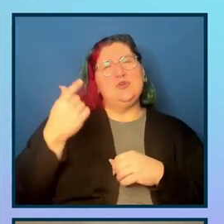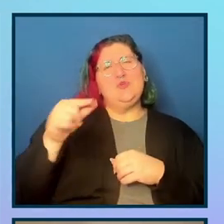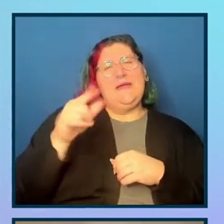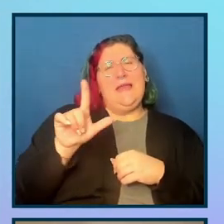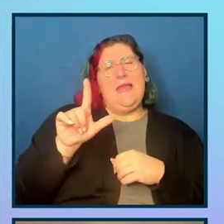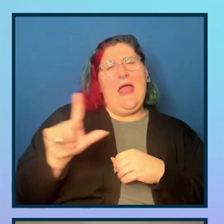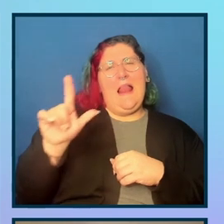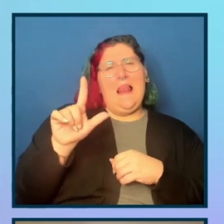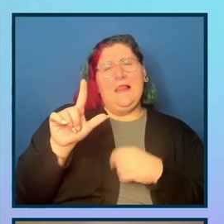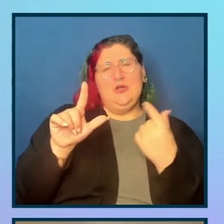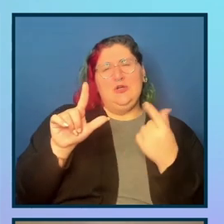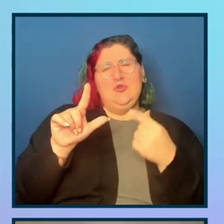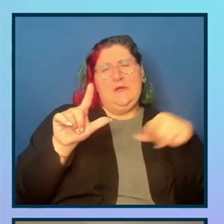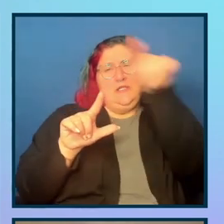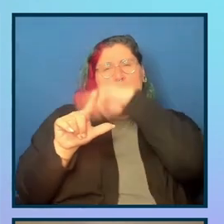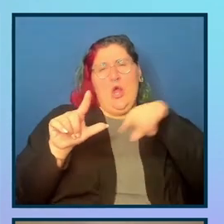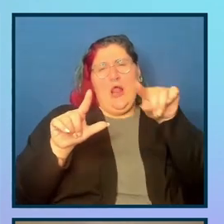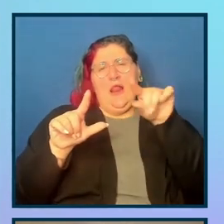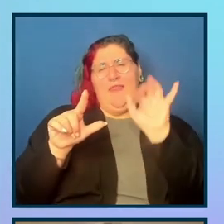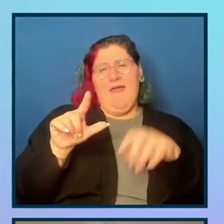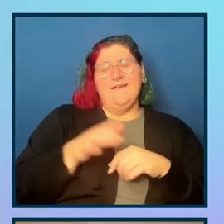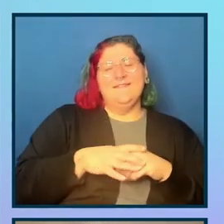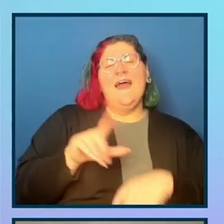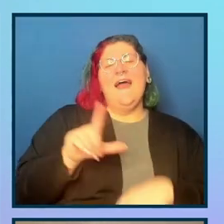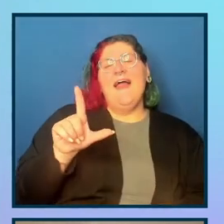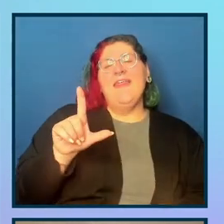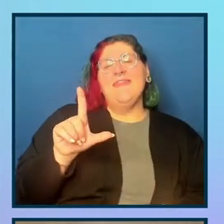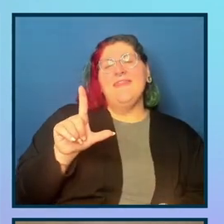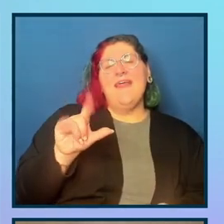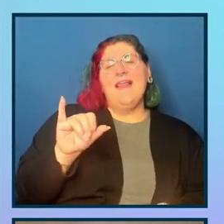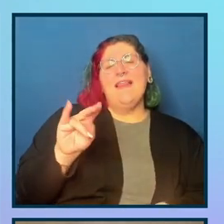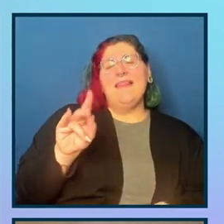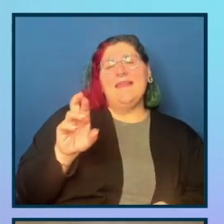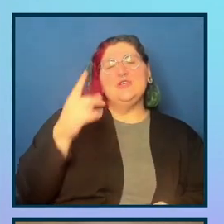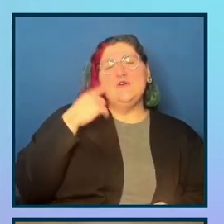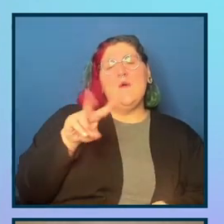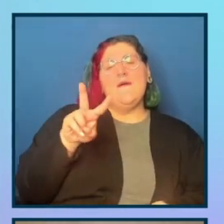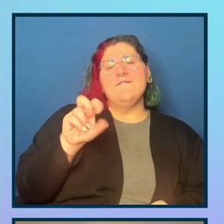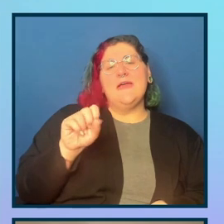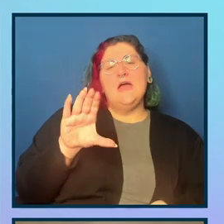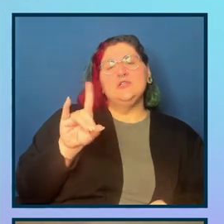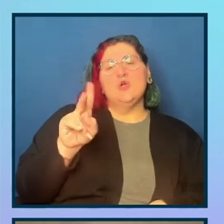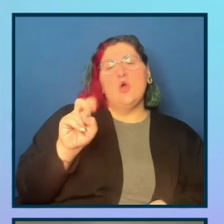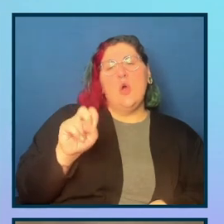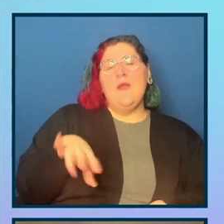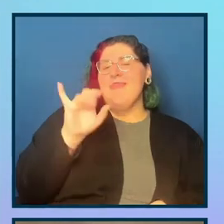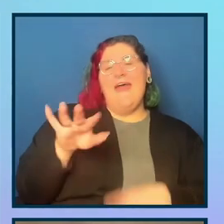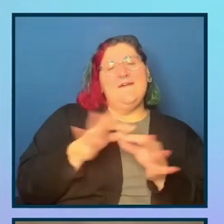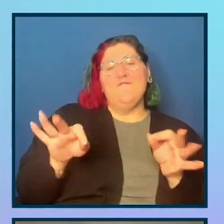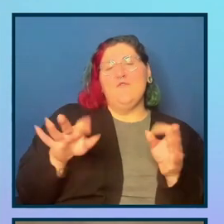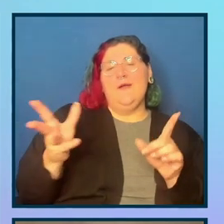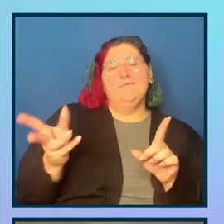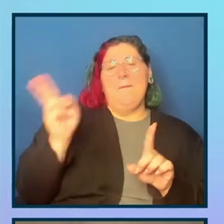We're going to look at Axlinter for VS Code. So Axlinter for VS Code is a VS Code plugin, freely available. You can